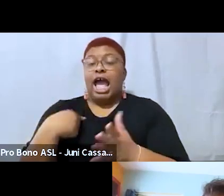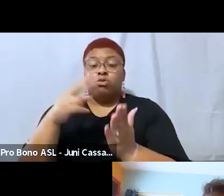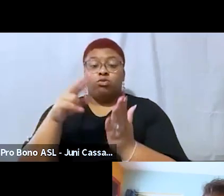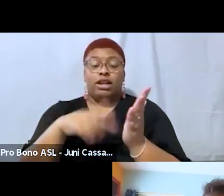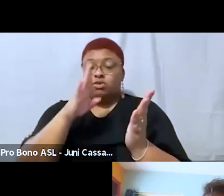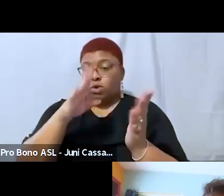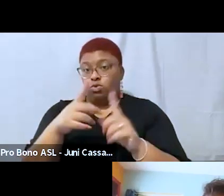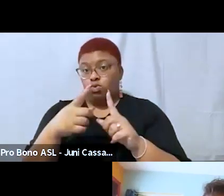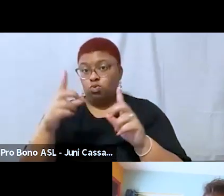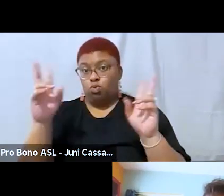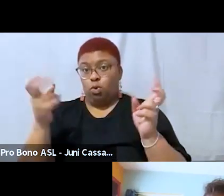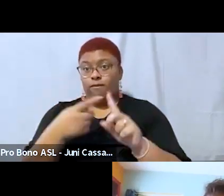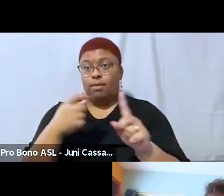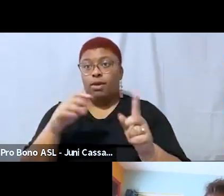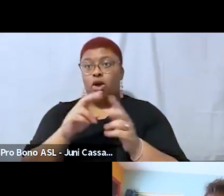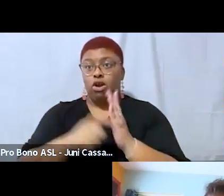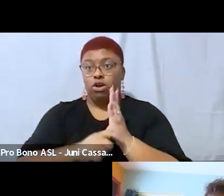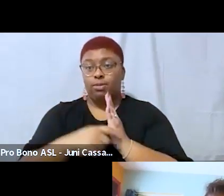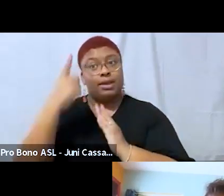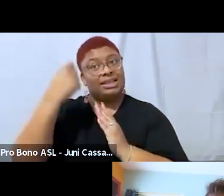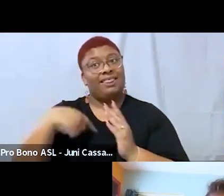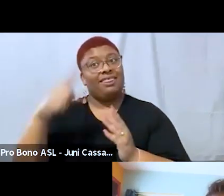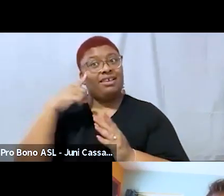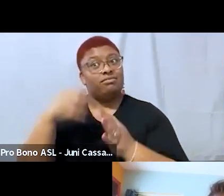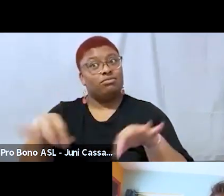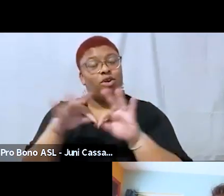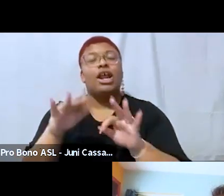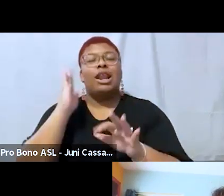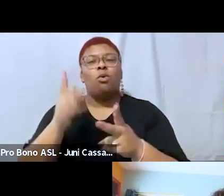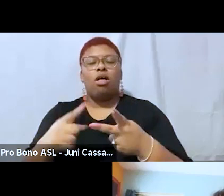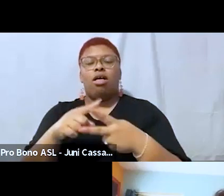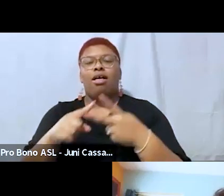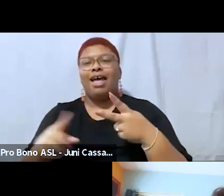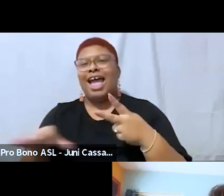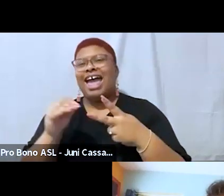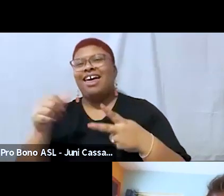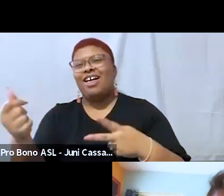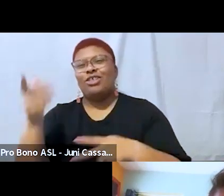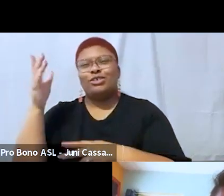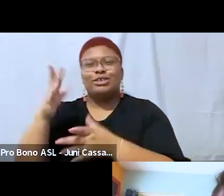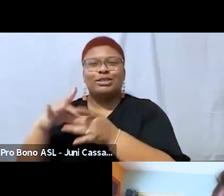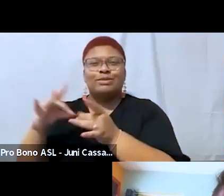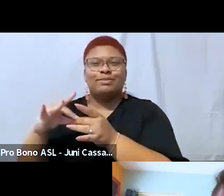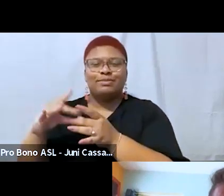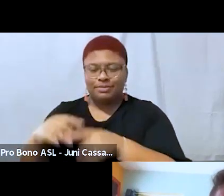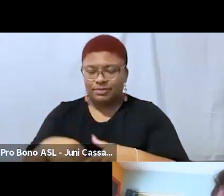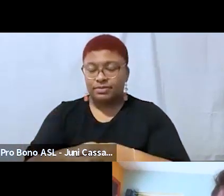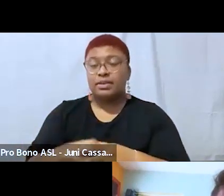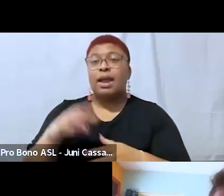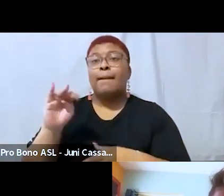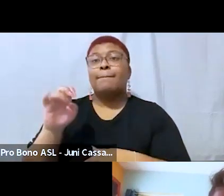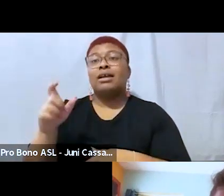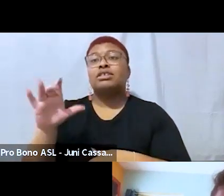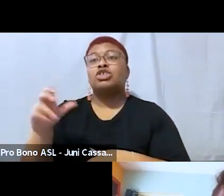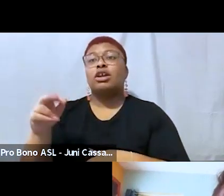important um and then we'll bring angel and brandon into also joining the conversation um max and cherry right small